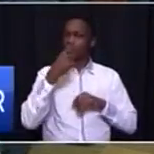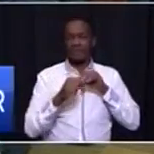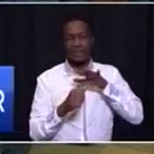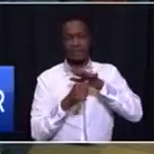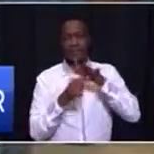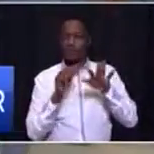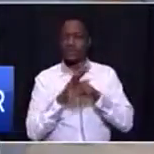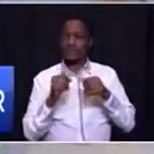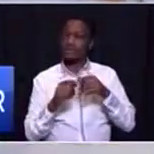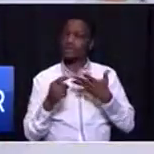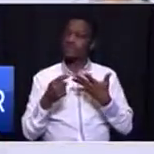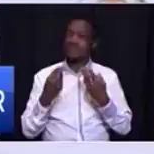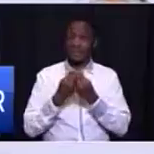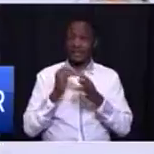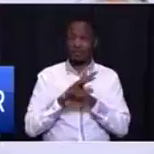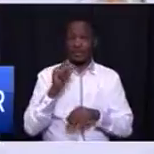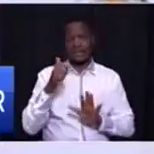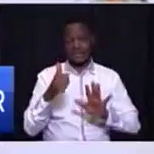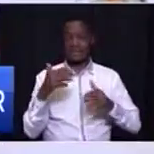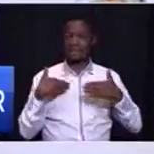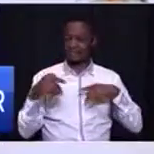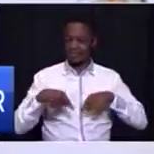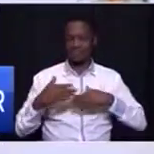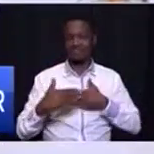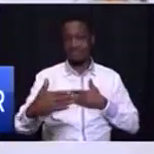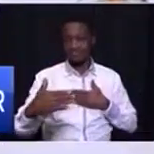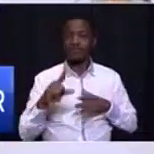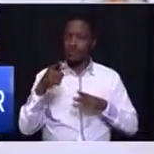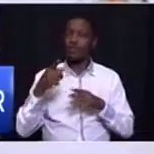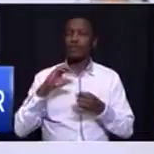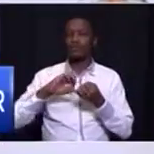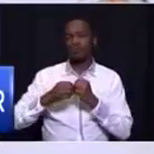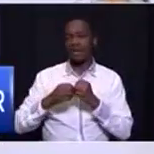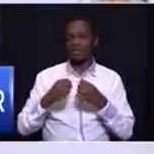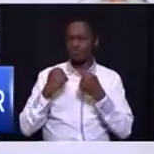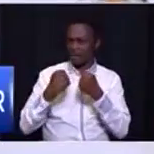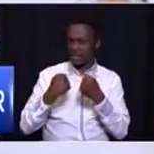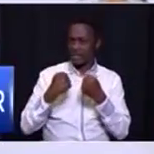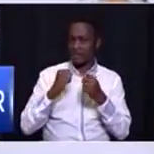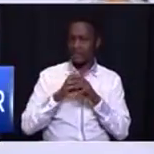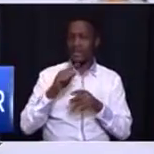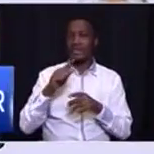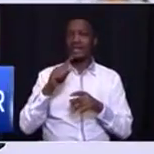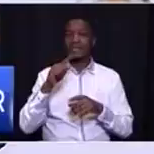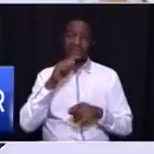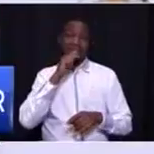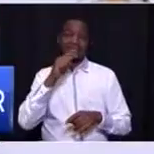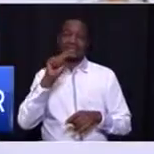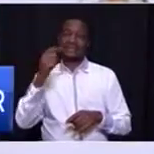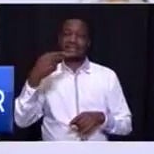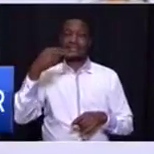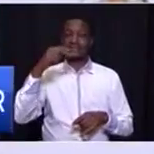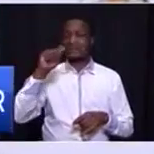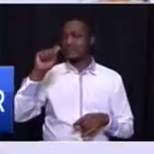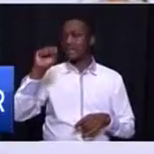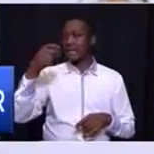the sixth administration. We will strengthen SEP 1 million to ensure that we take it closer to the youth in every